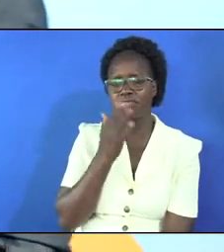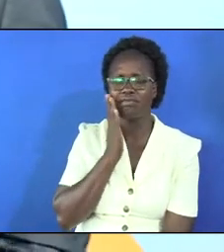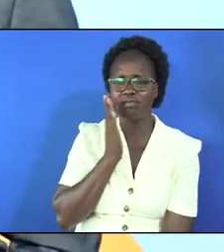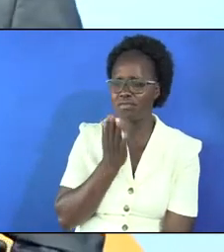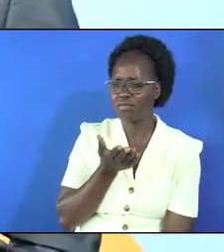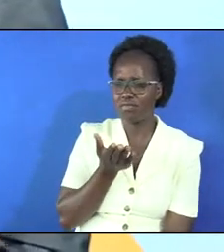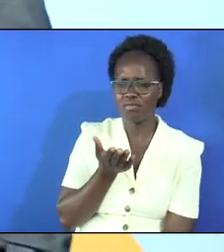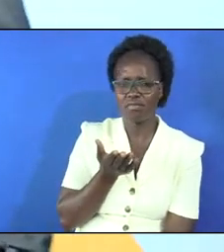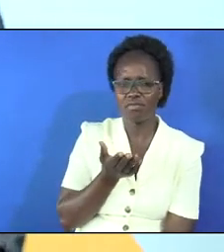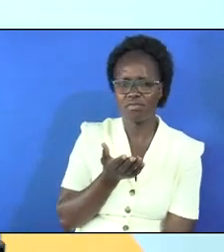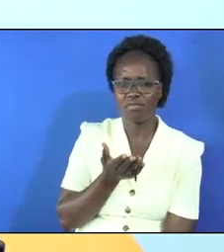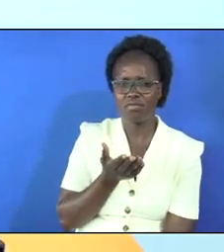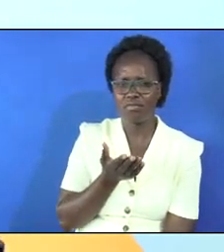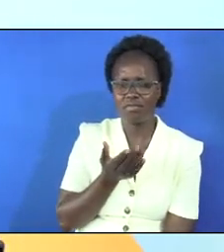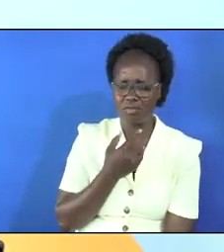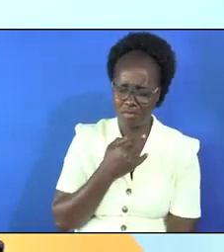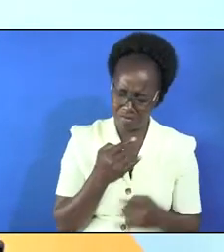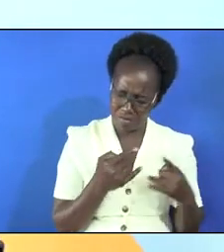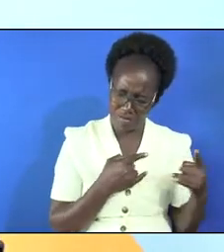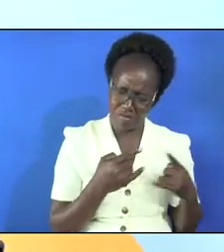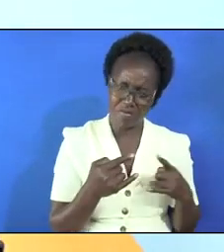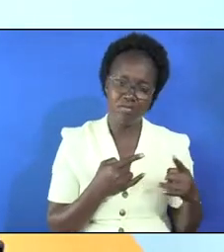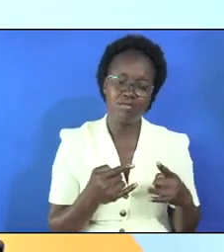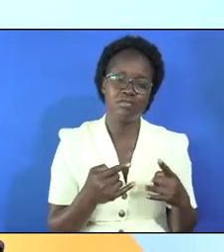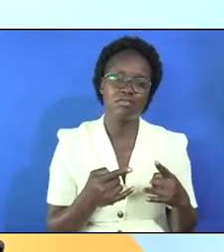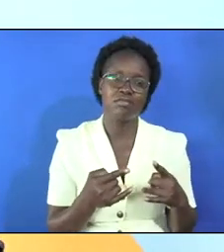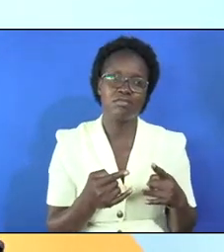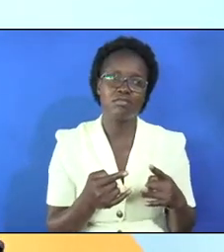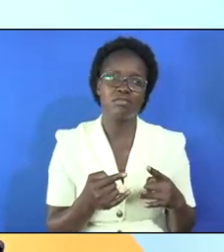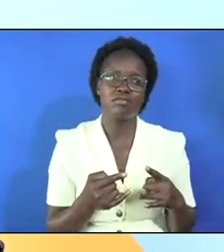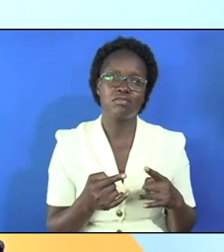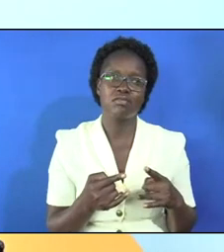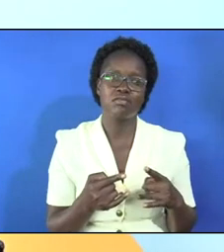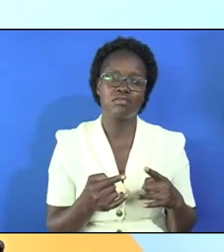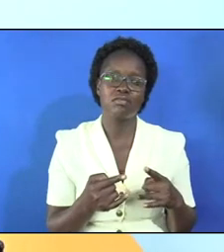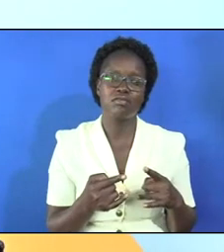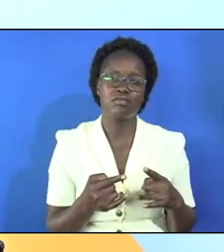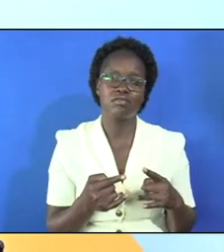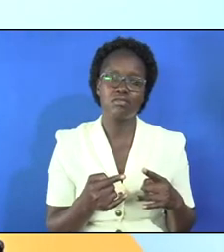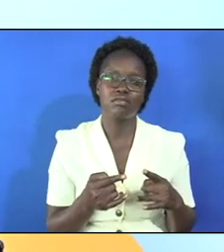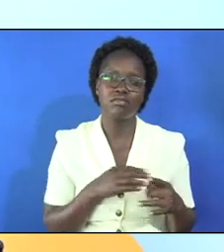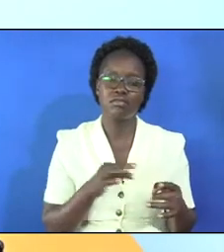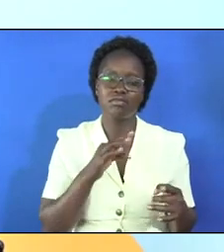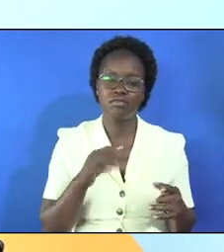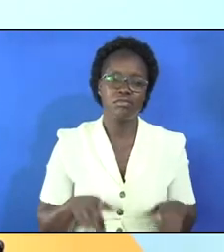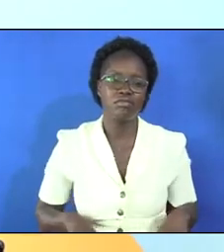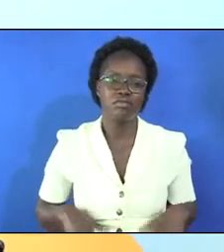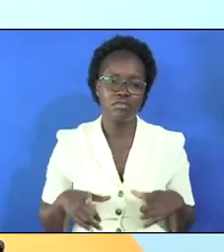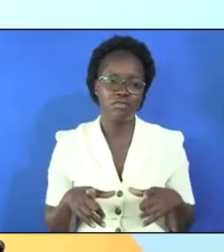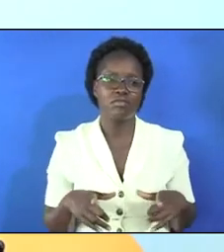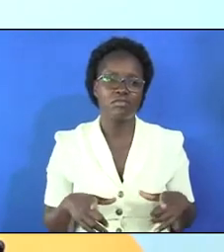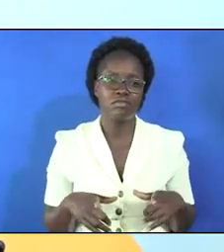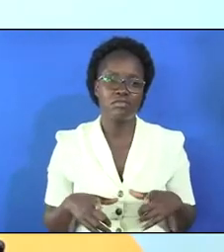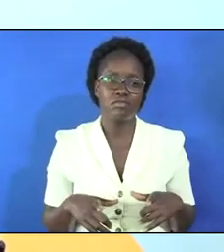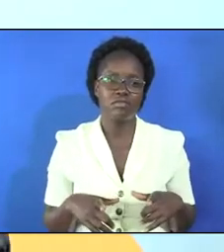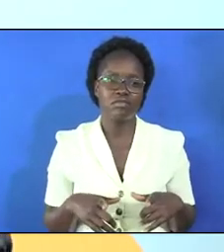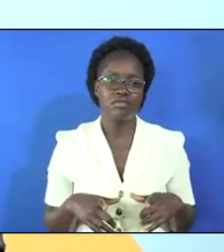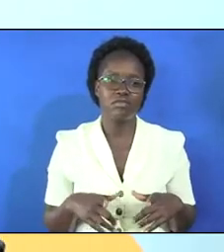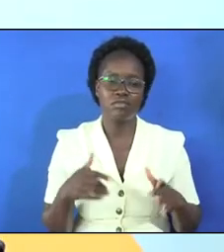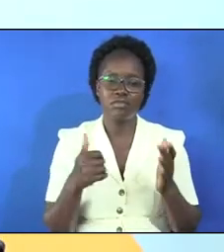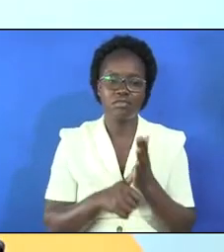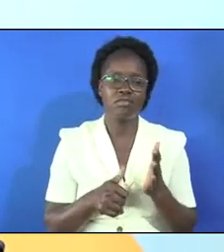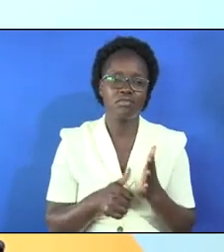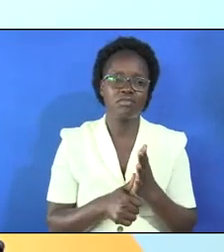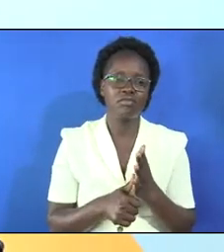mother this lady who has been struggling with her spiritual life and the